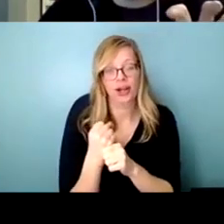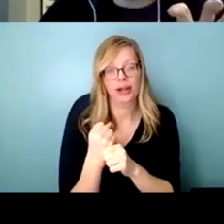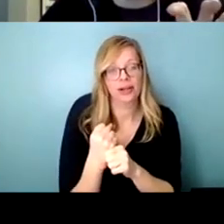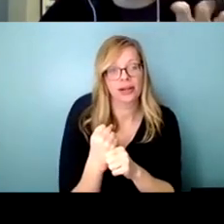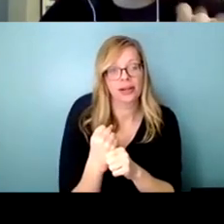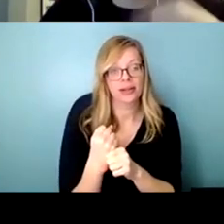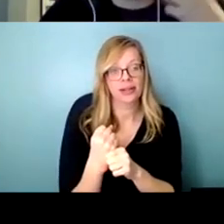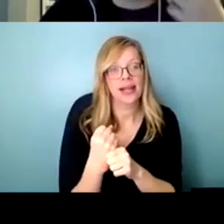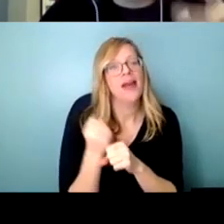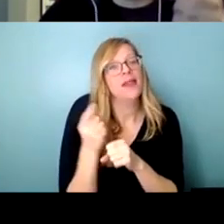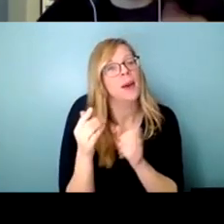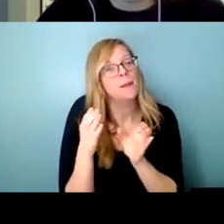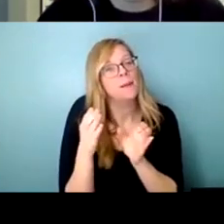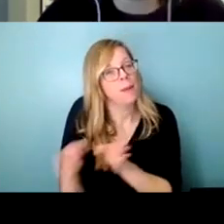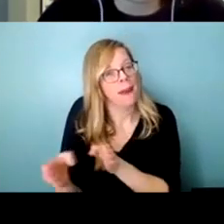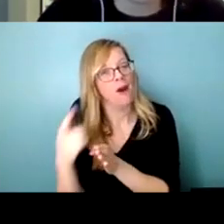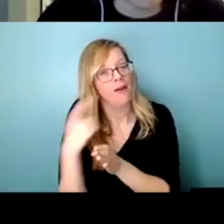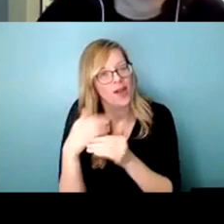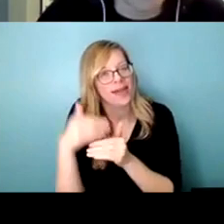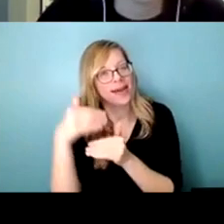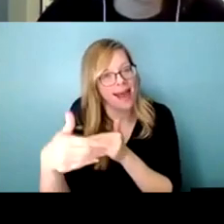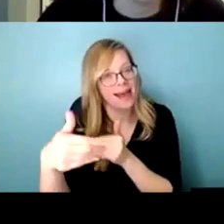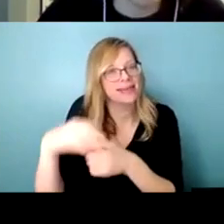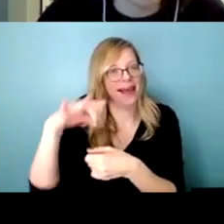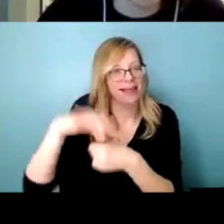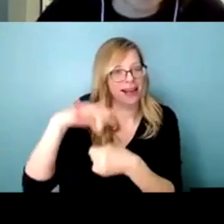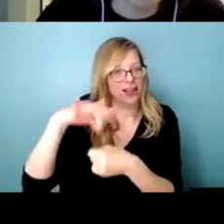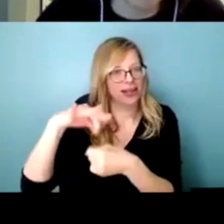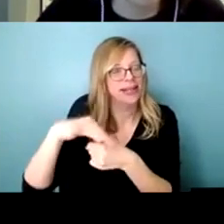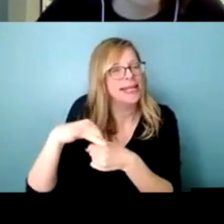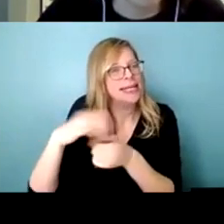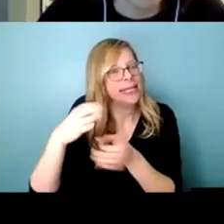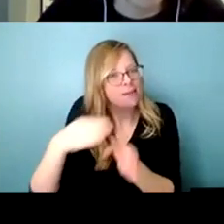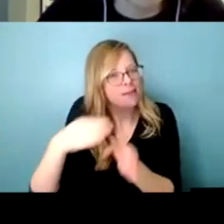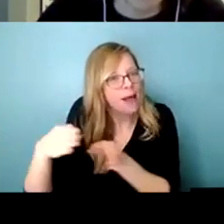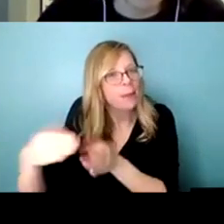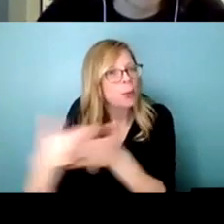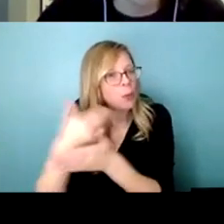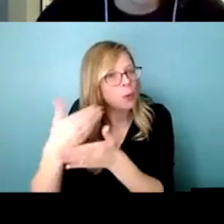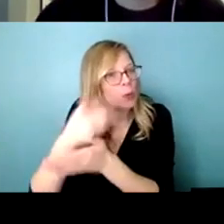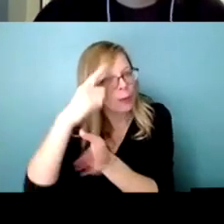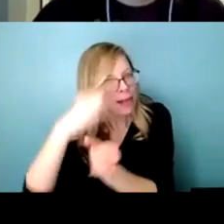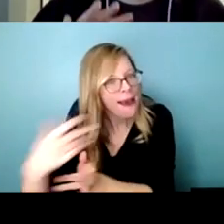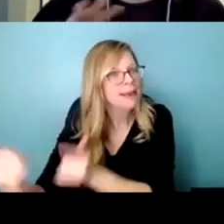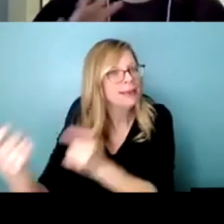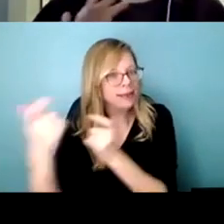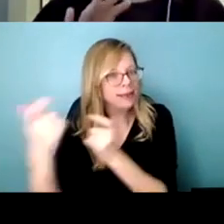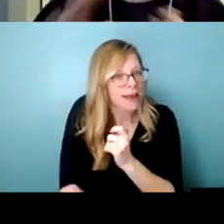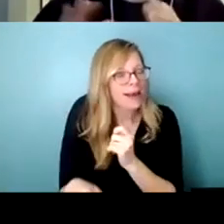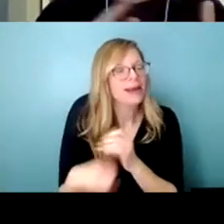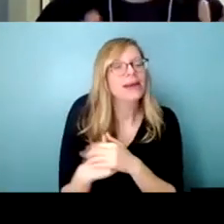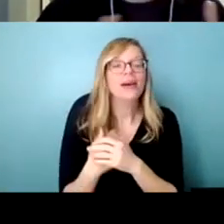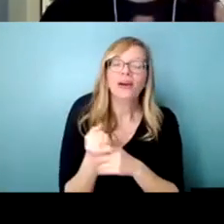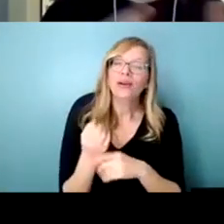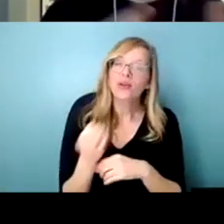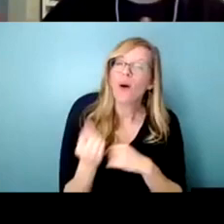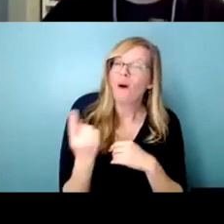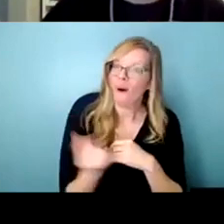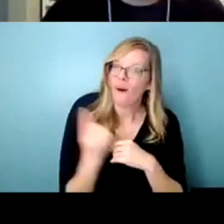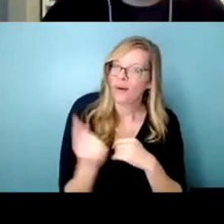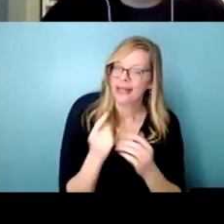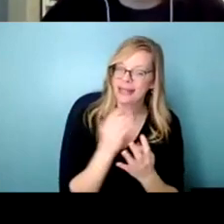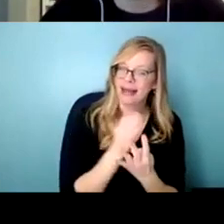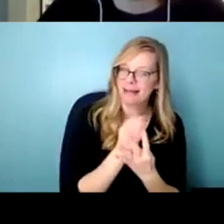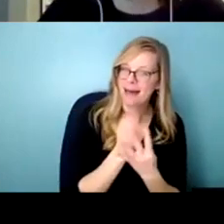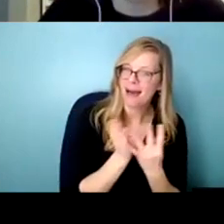preparing them for the next election cycle so developing their platforms and that kind of thing so so there's there's always different spots